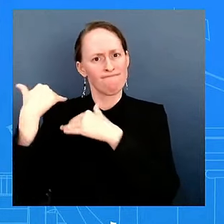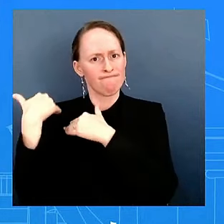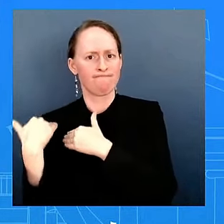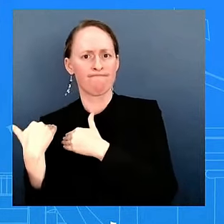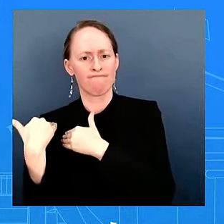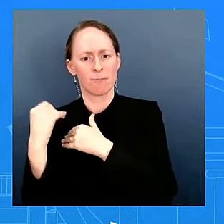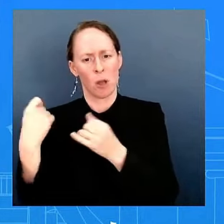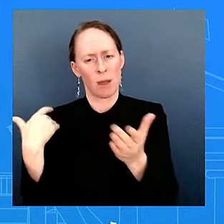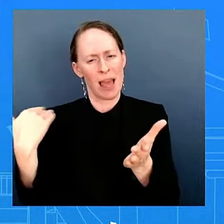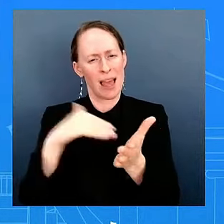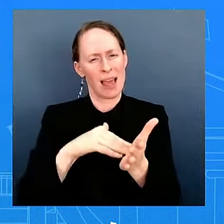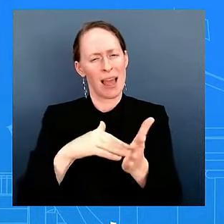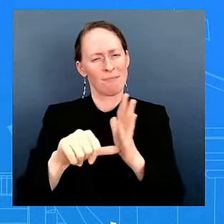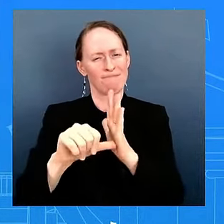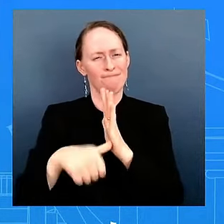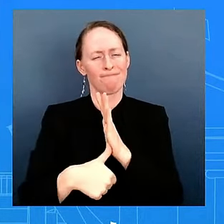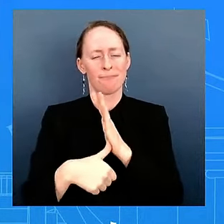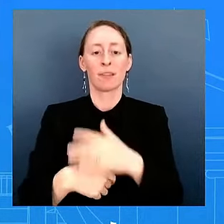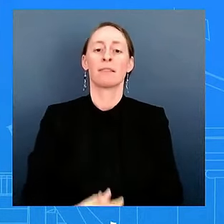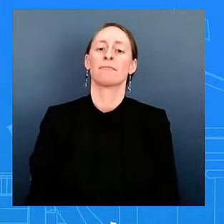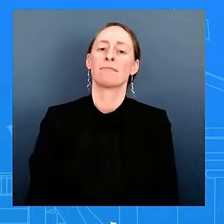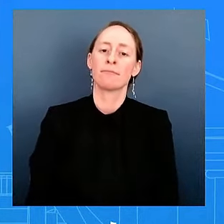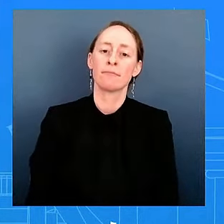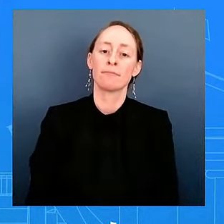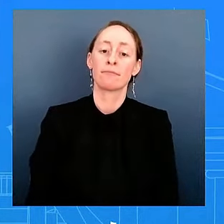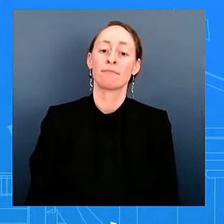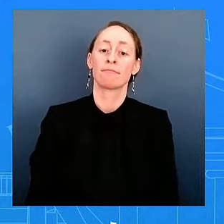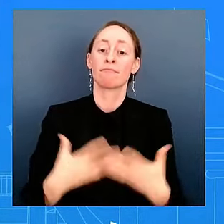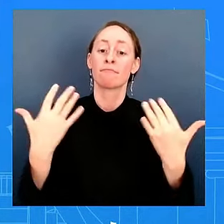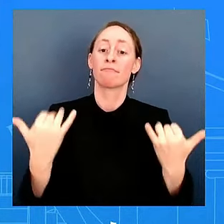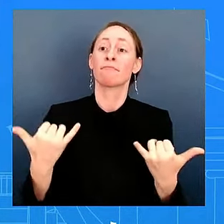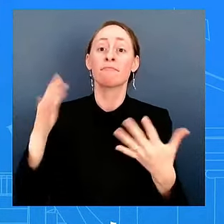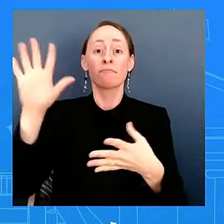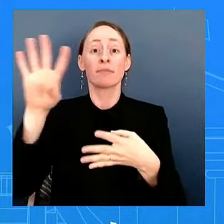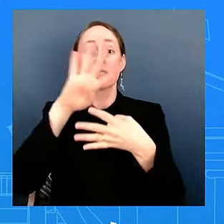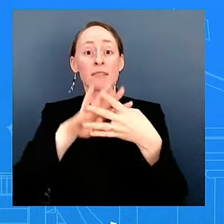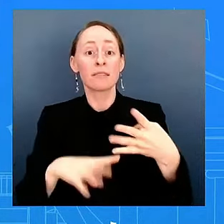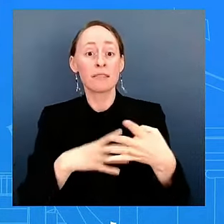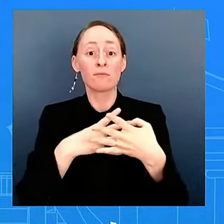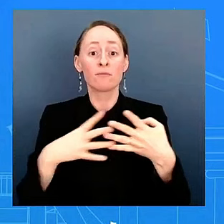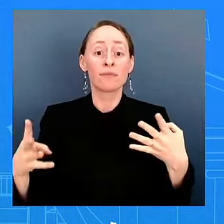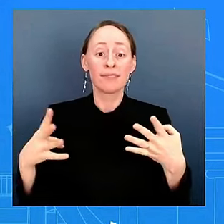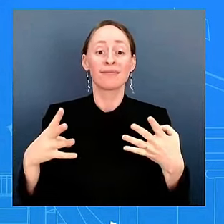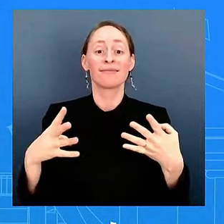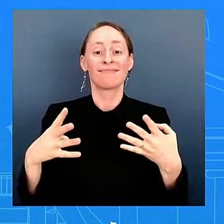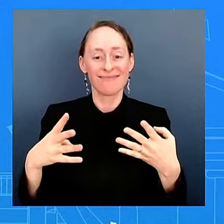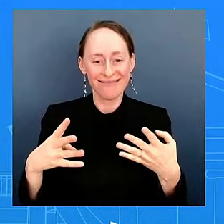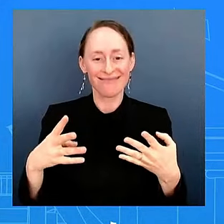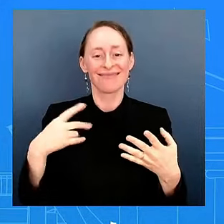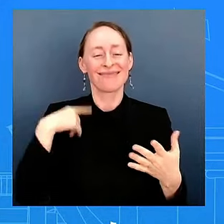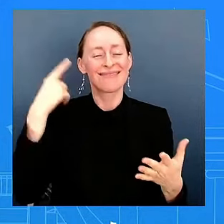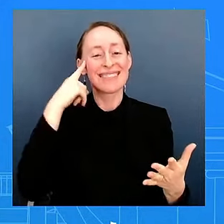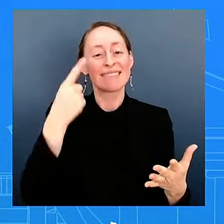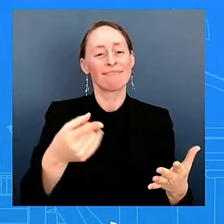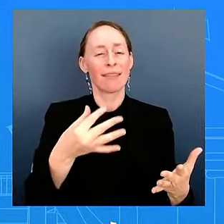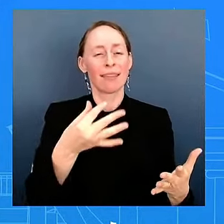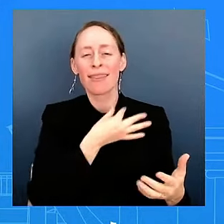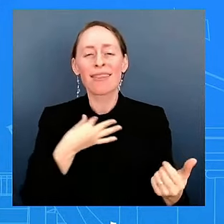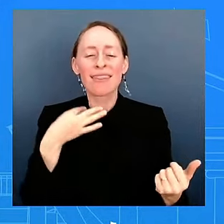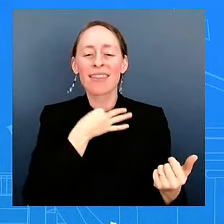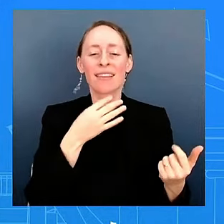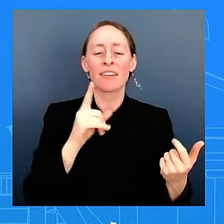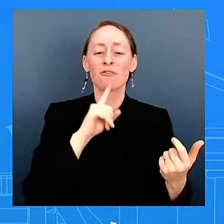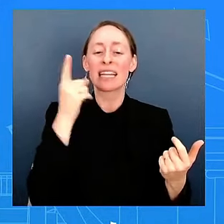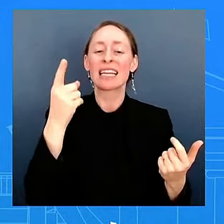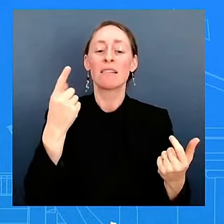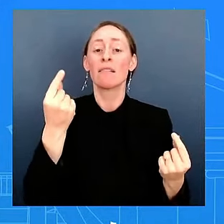relates to the President's schedule, public schedule, because I think that's what you're really asking me about, what his public schedule will look like. You'll see him tomorrow. There will be